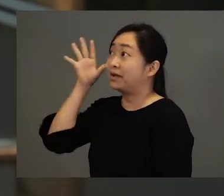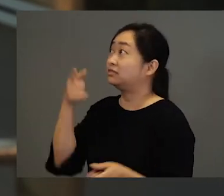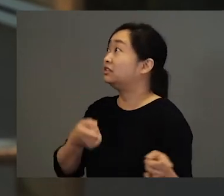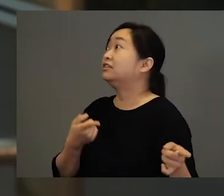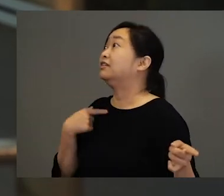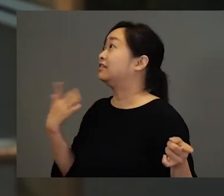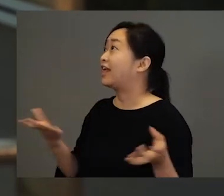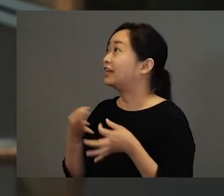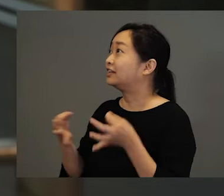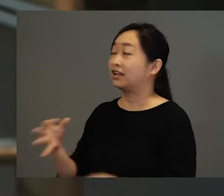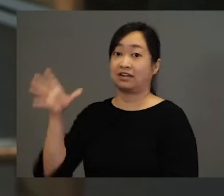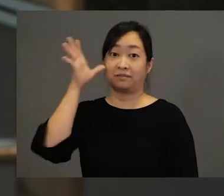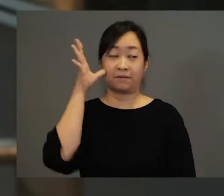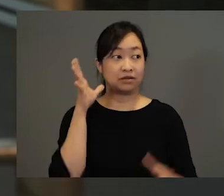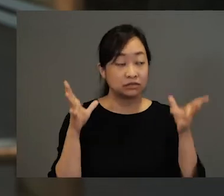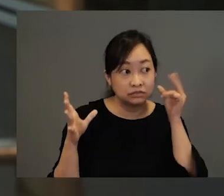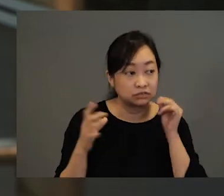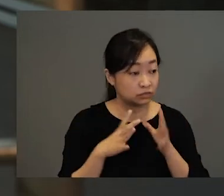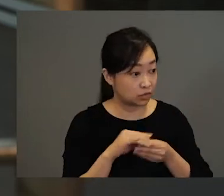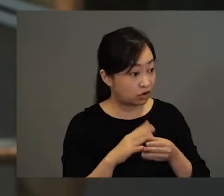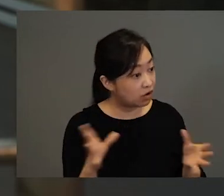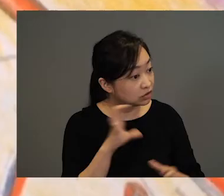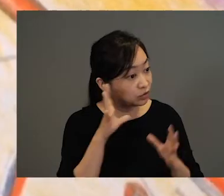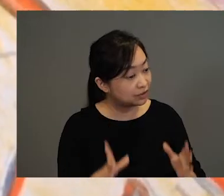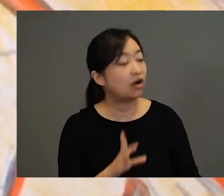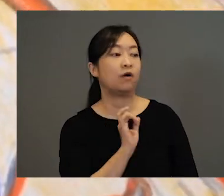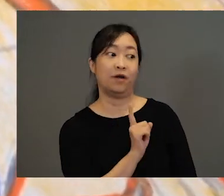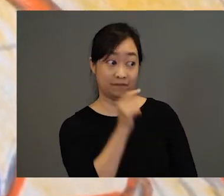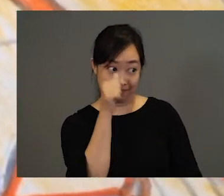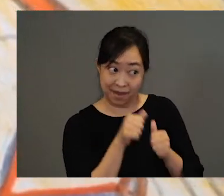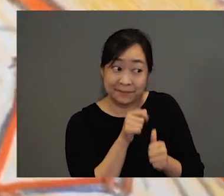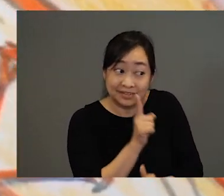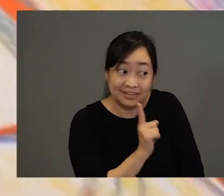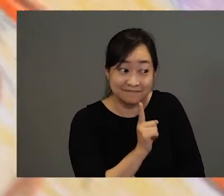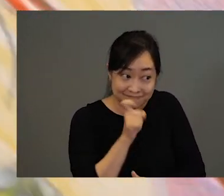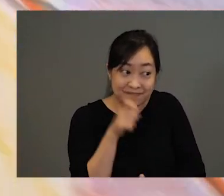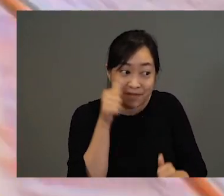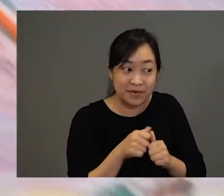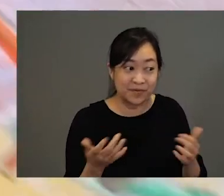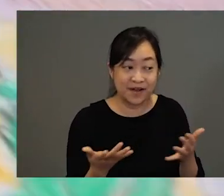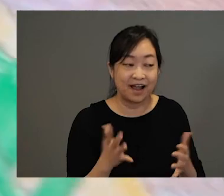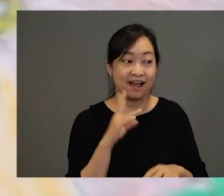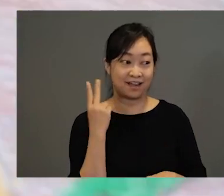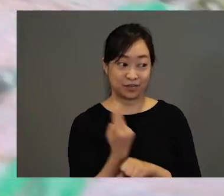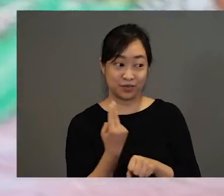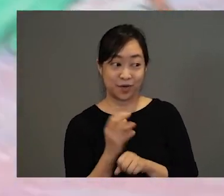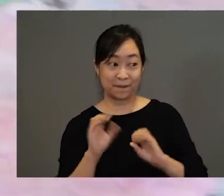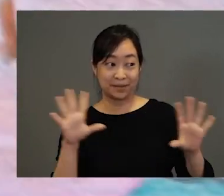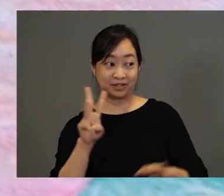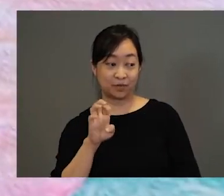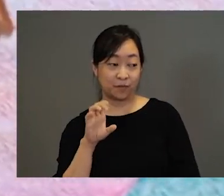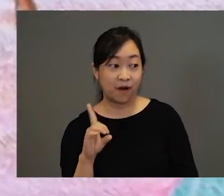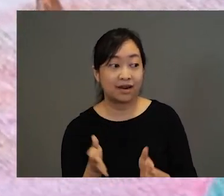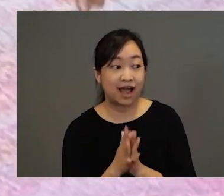his father. His father listened to the story about the stranger and reminded the little boy to only use the magic